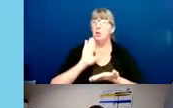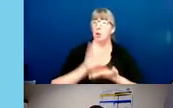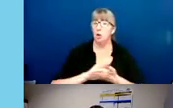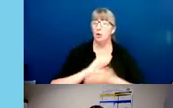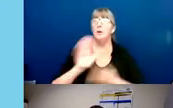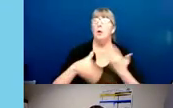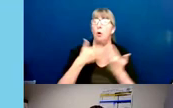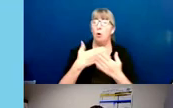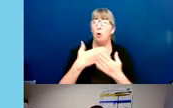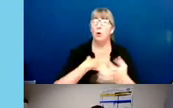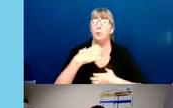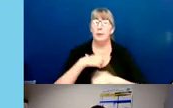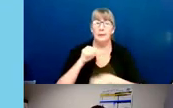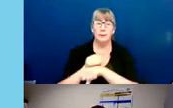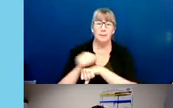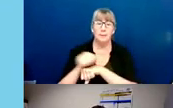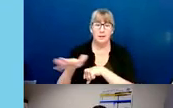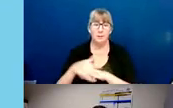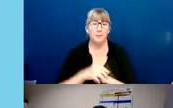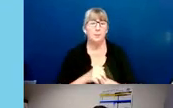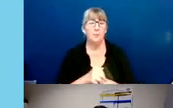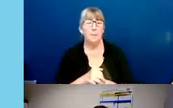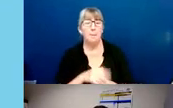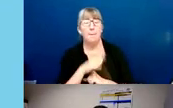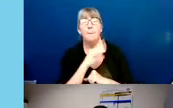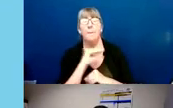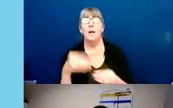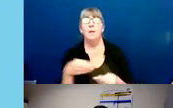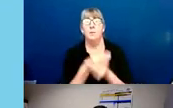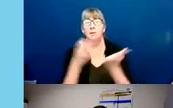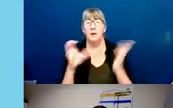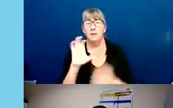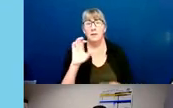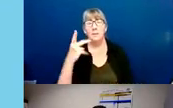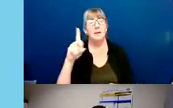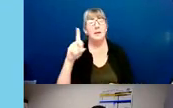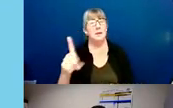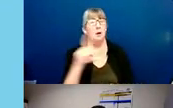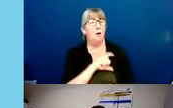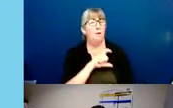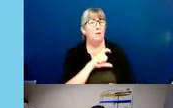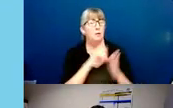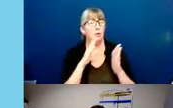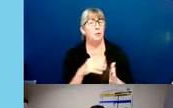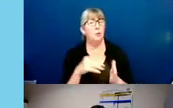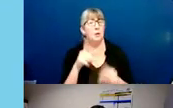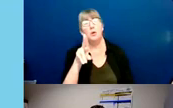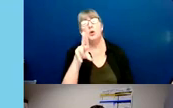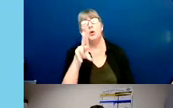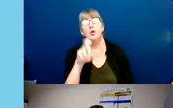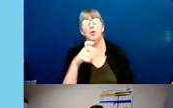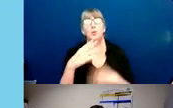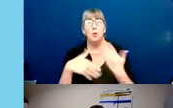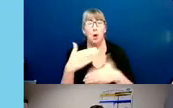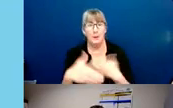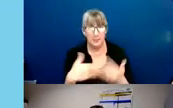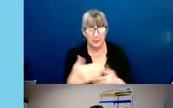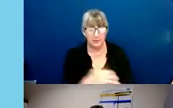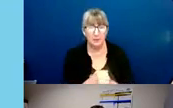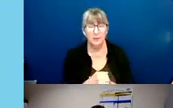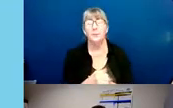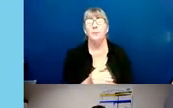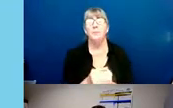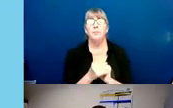complaints. And to provide CPD officers with due process, while still holding them accountable for their conduct